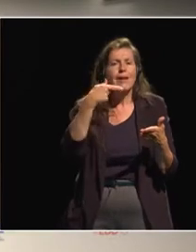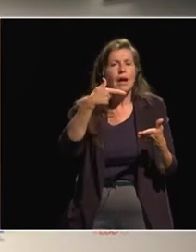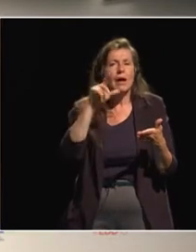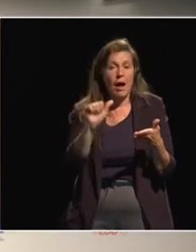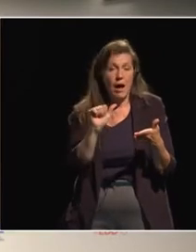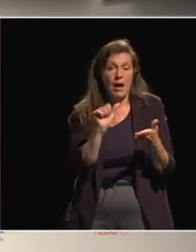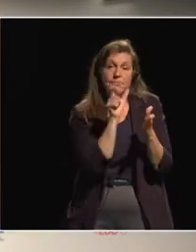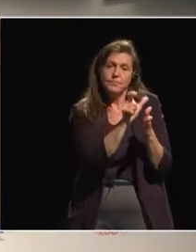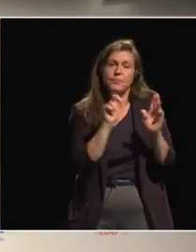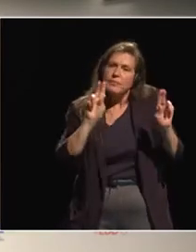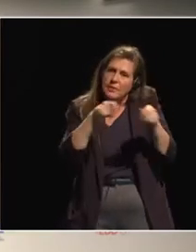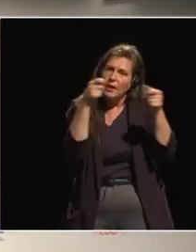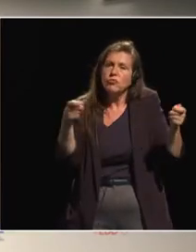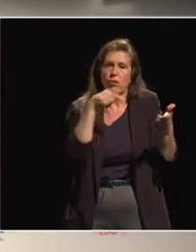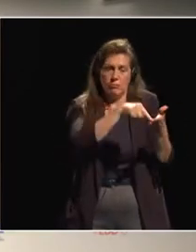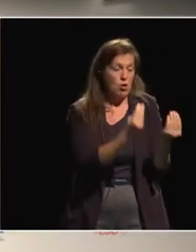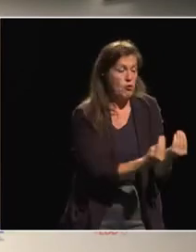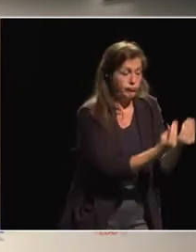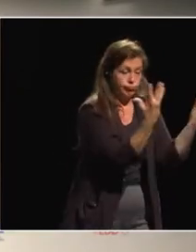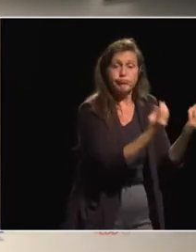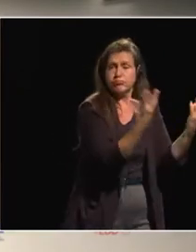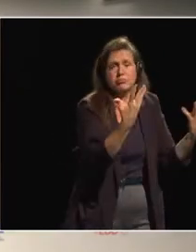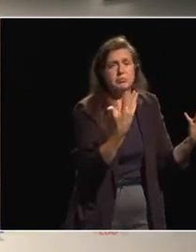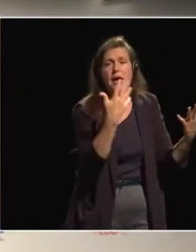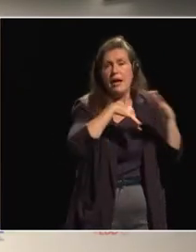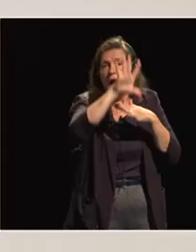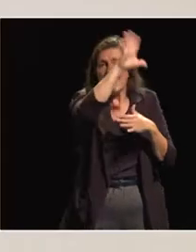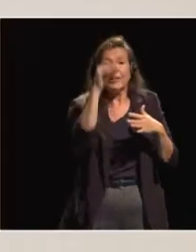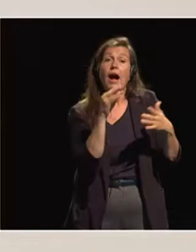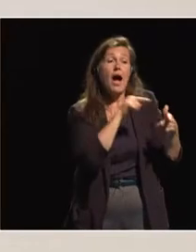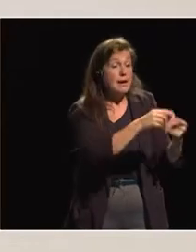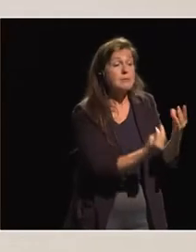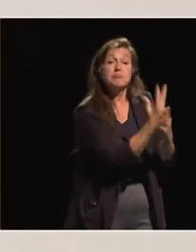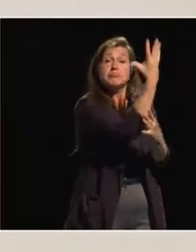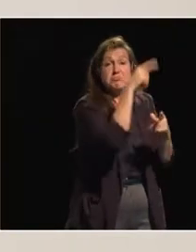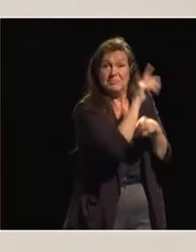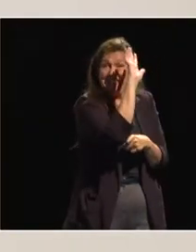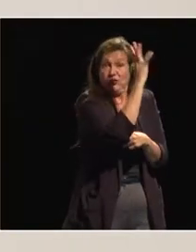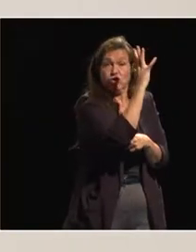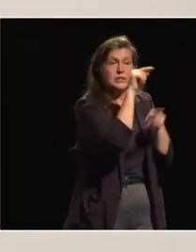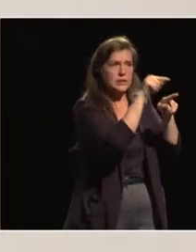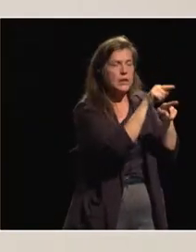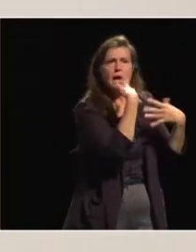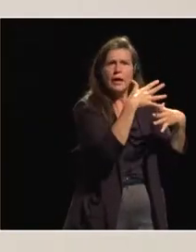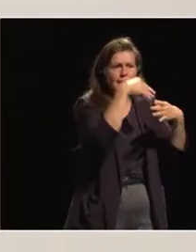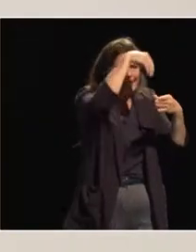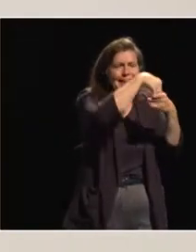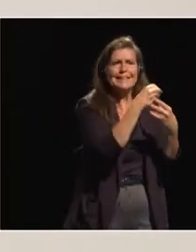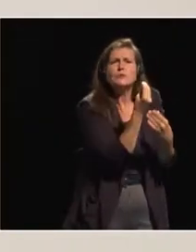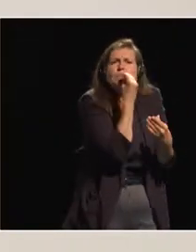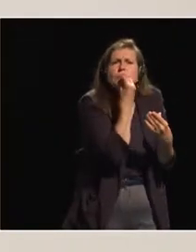plant mostly grown in Africa. It's a tree, which is nutritious. And we